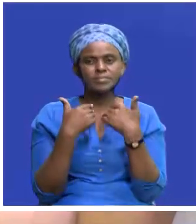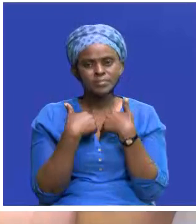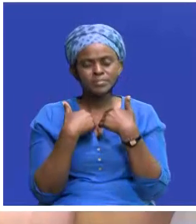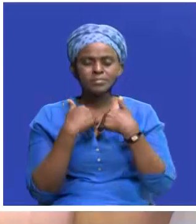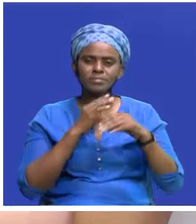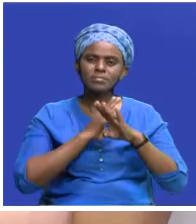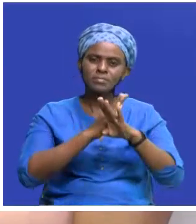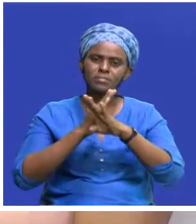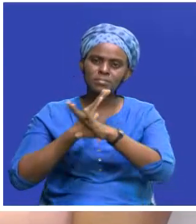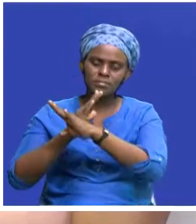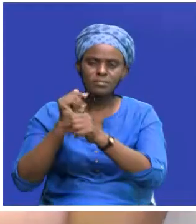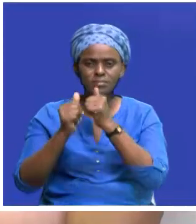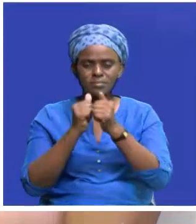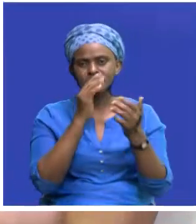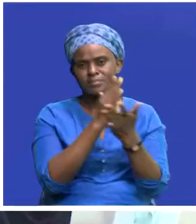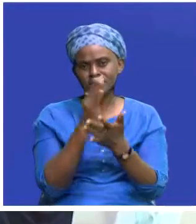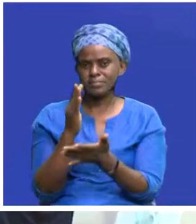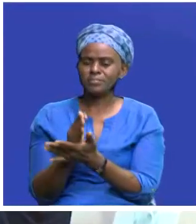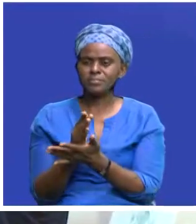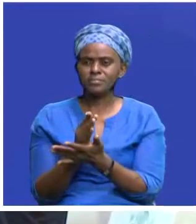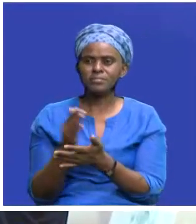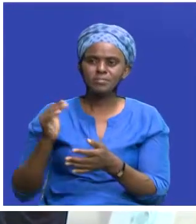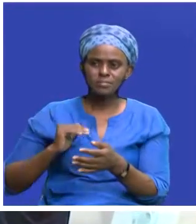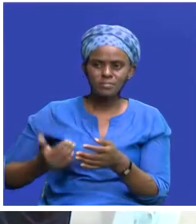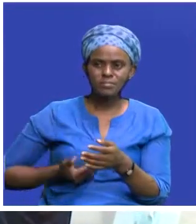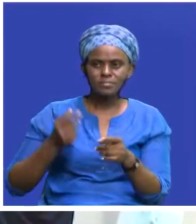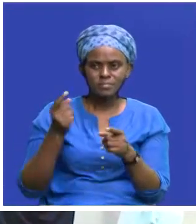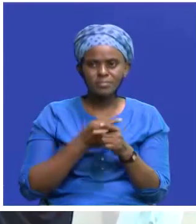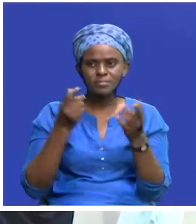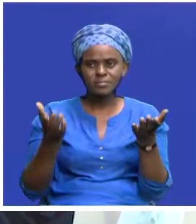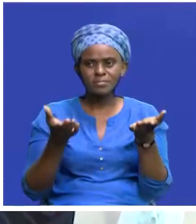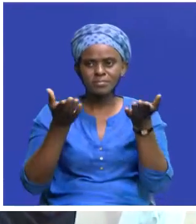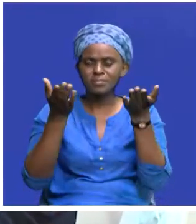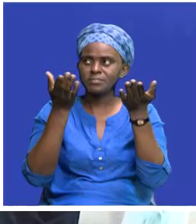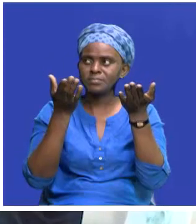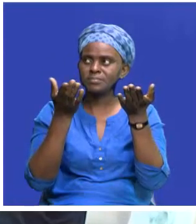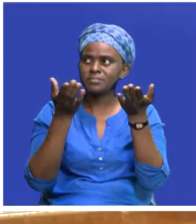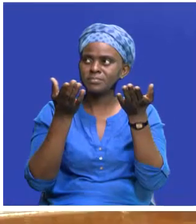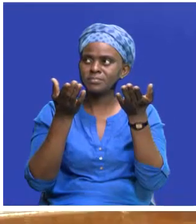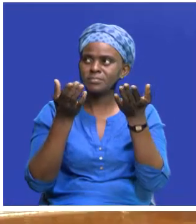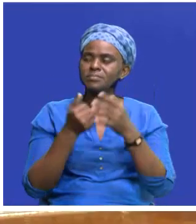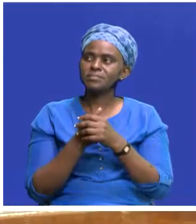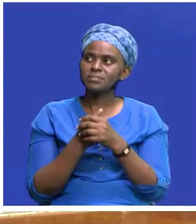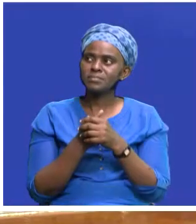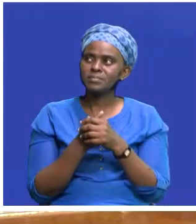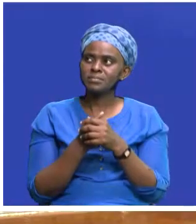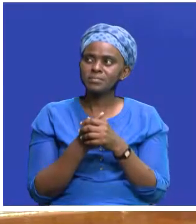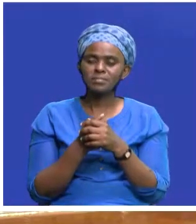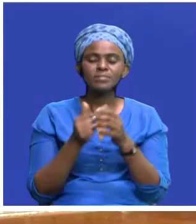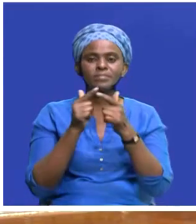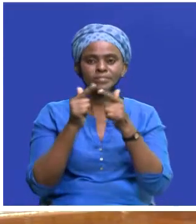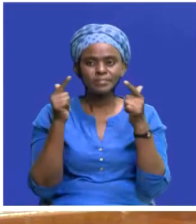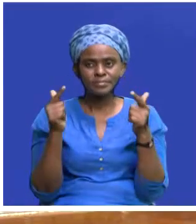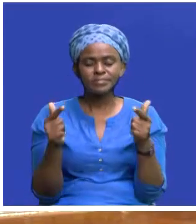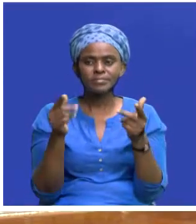that still prevent women from rising to the top. The recognition of the vast contribution